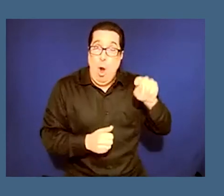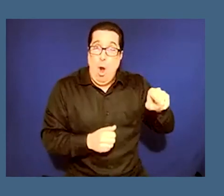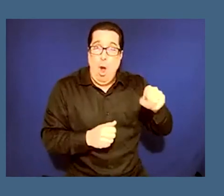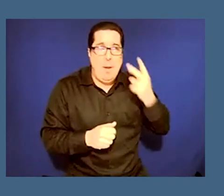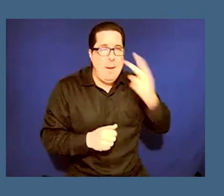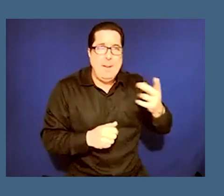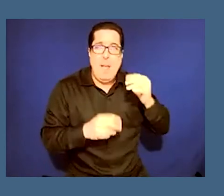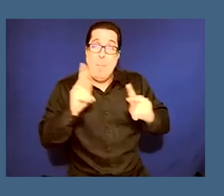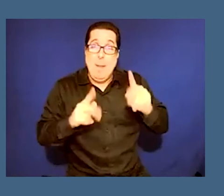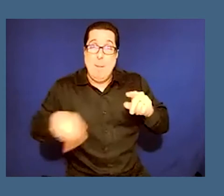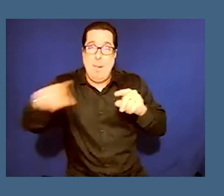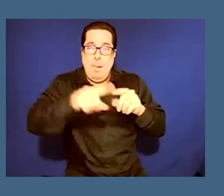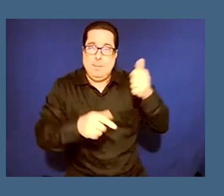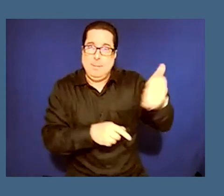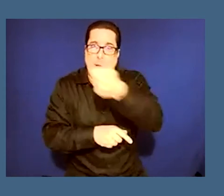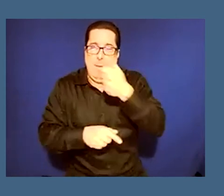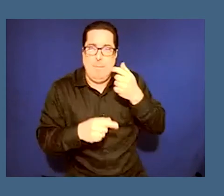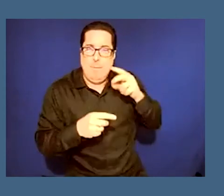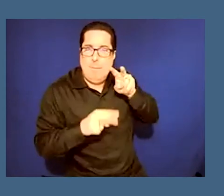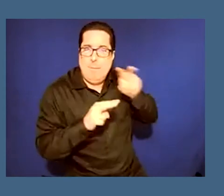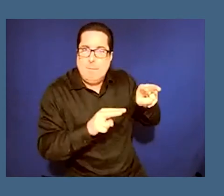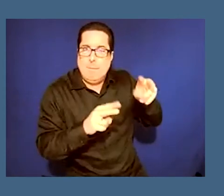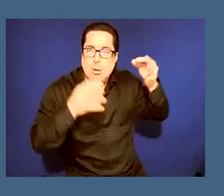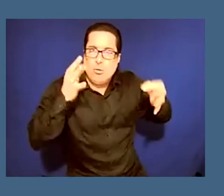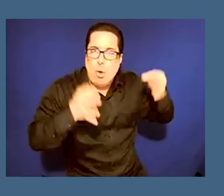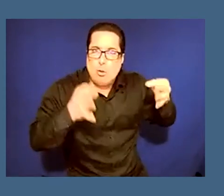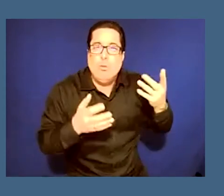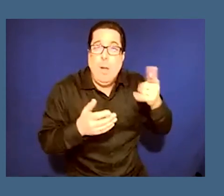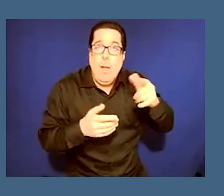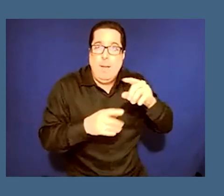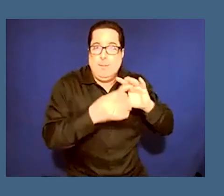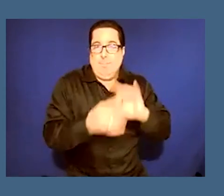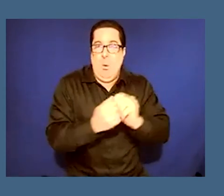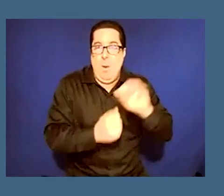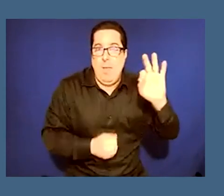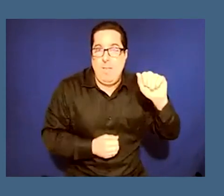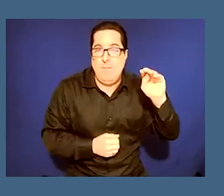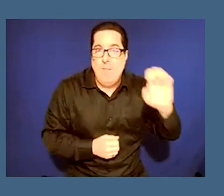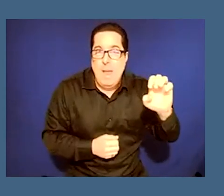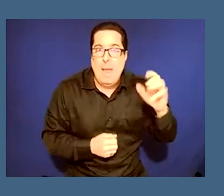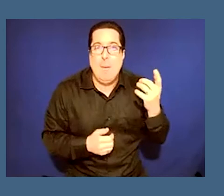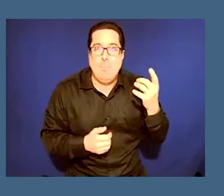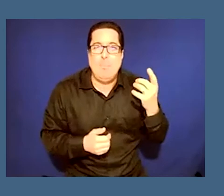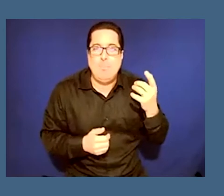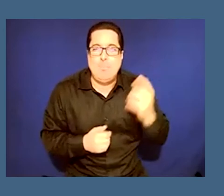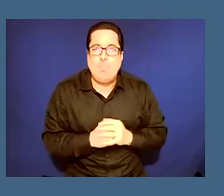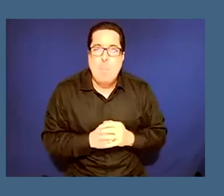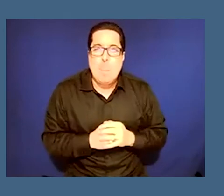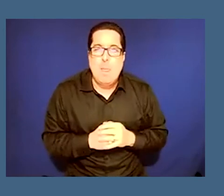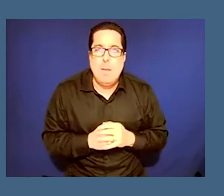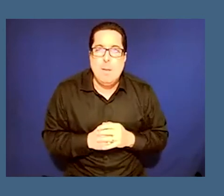right it it is about fame art and fame are inextricably tied and sometimes